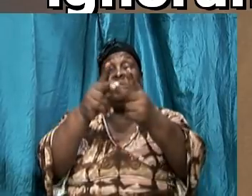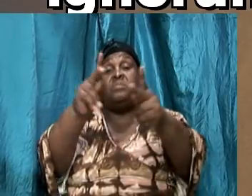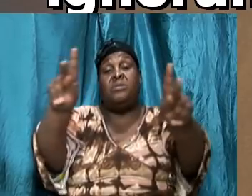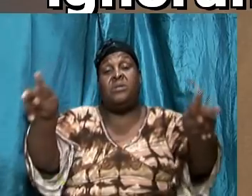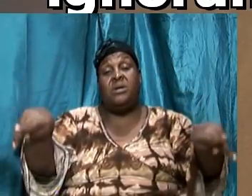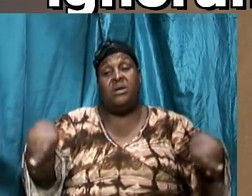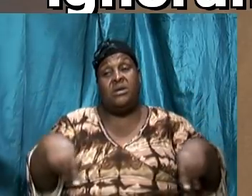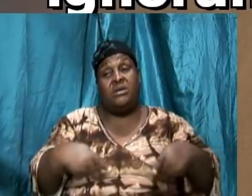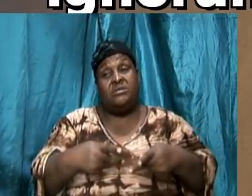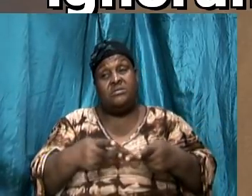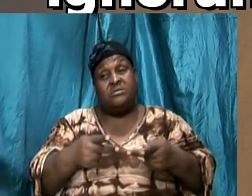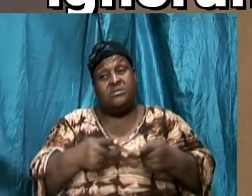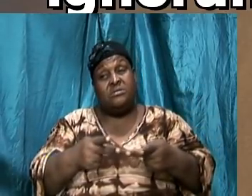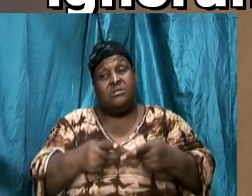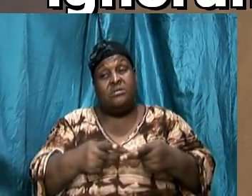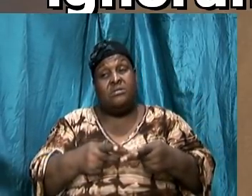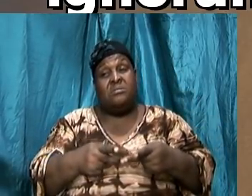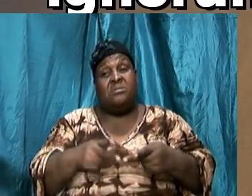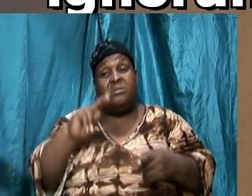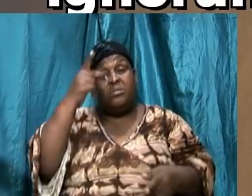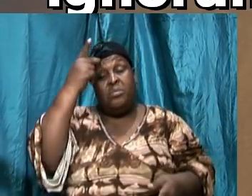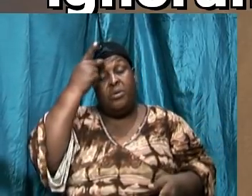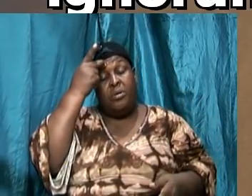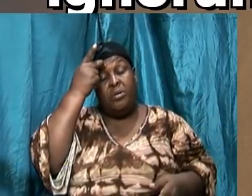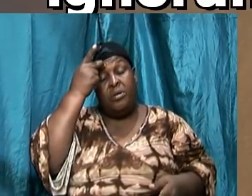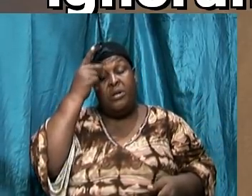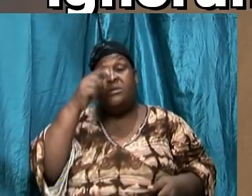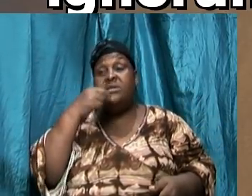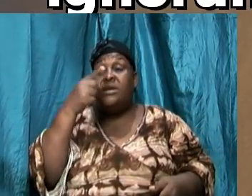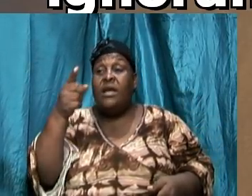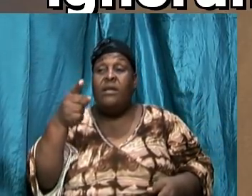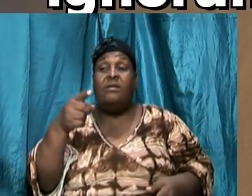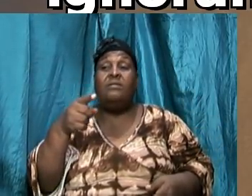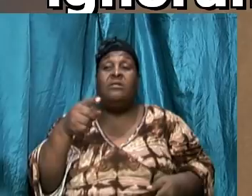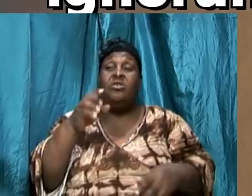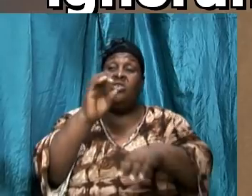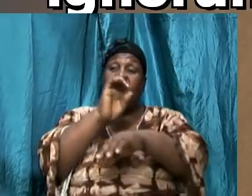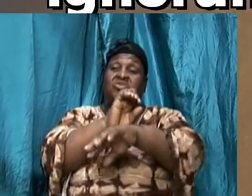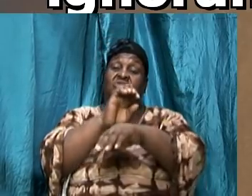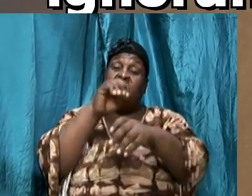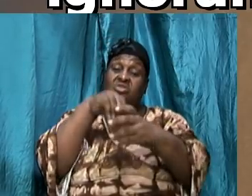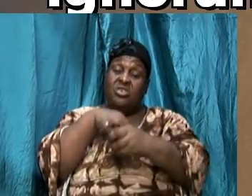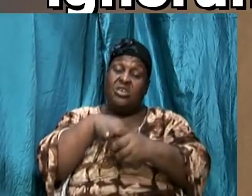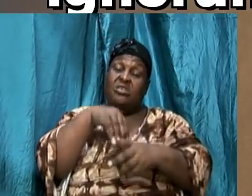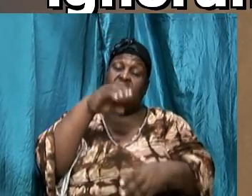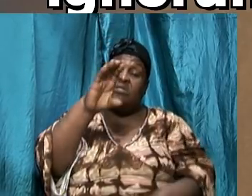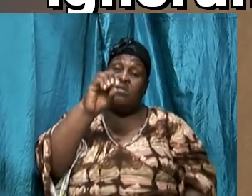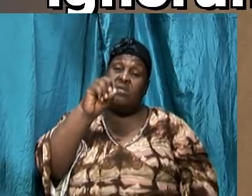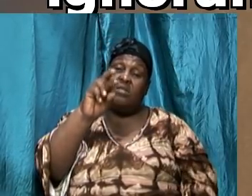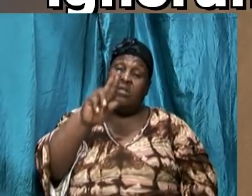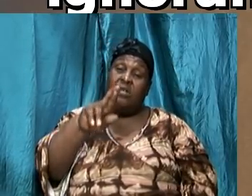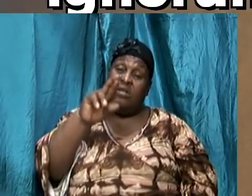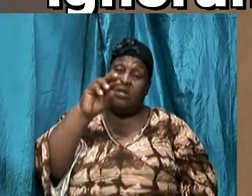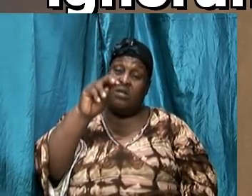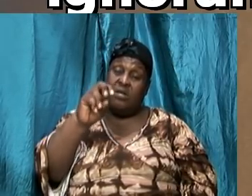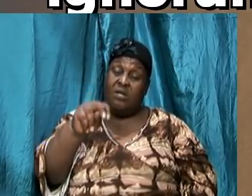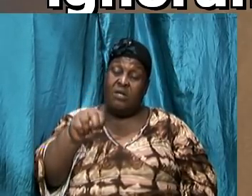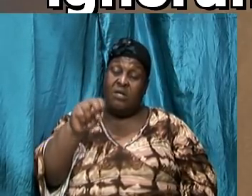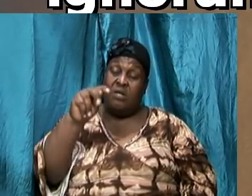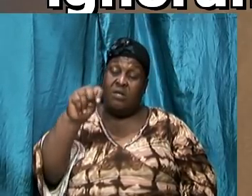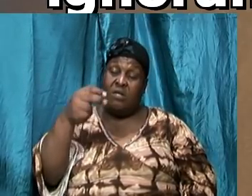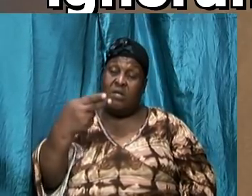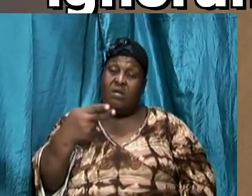Paul is writing to the Corinthians and telling them, for we are not ignorant of his